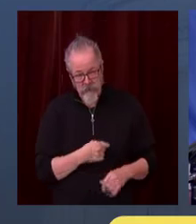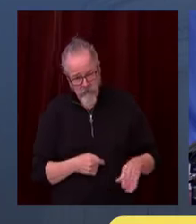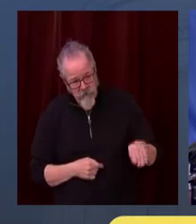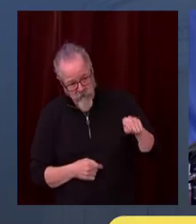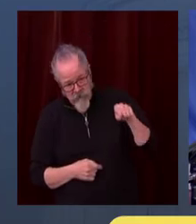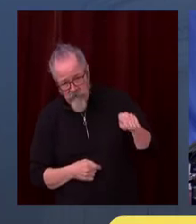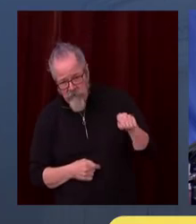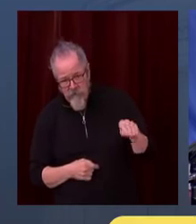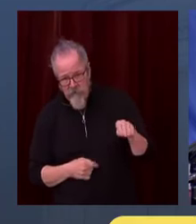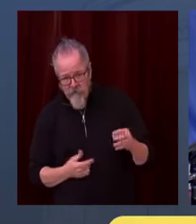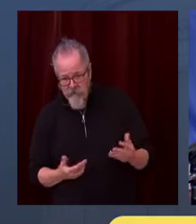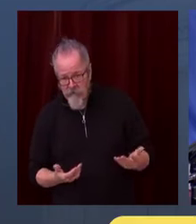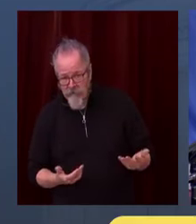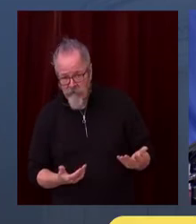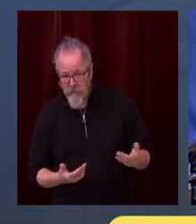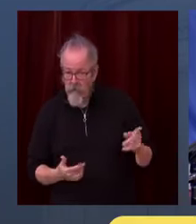longer.